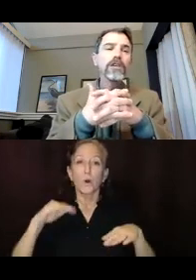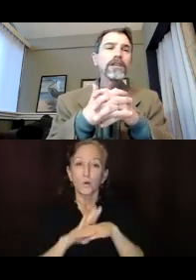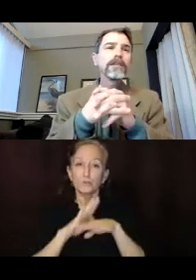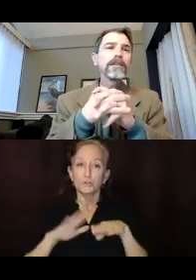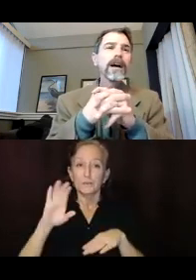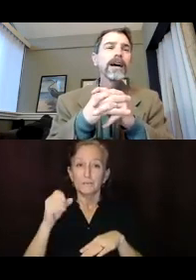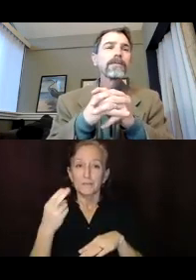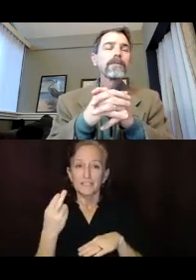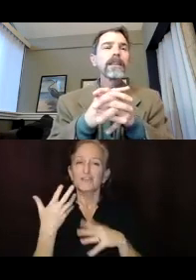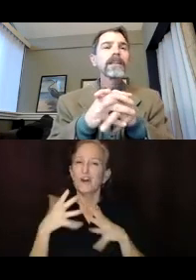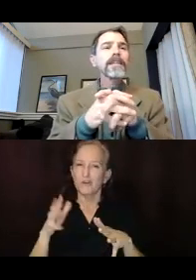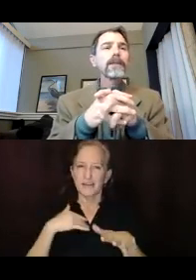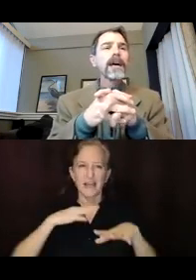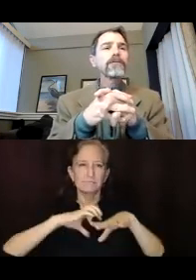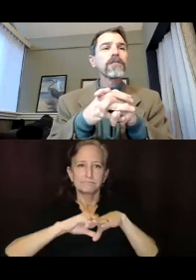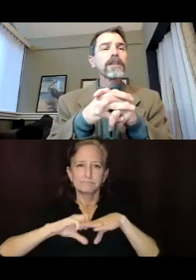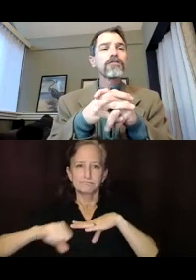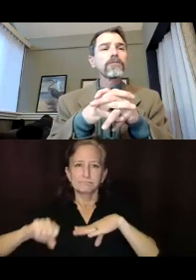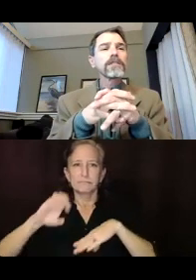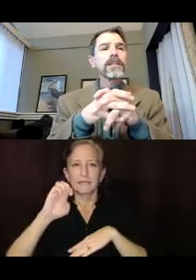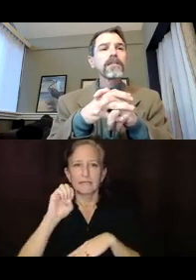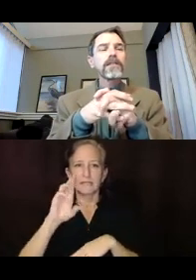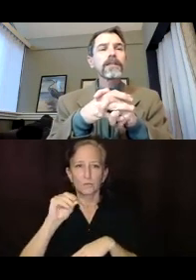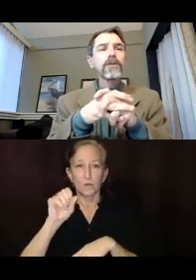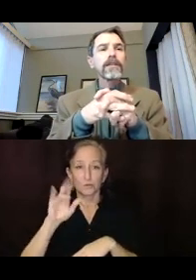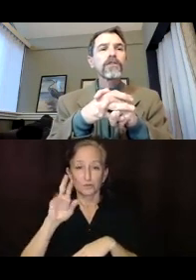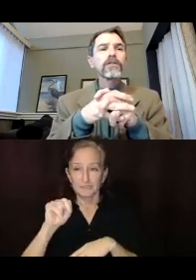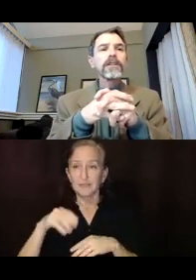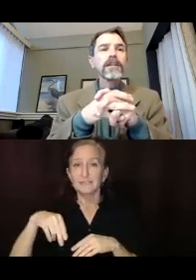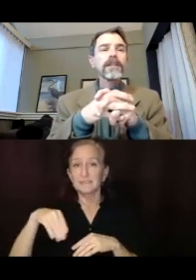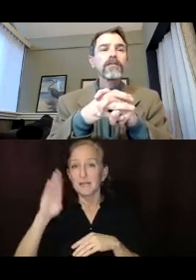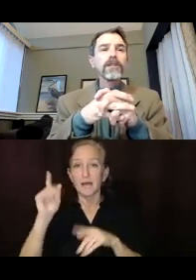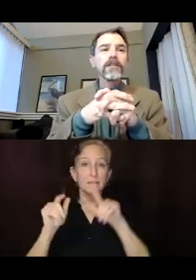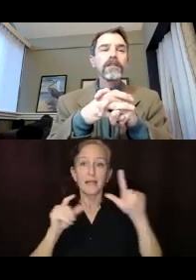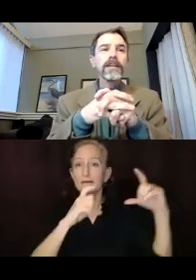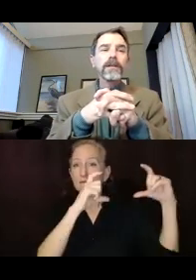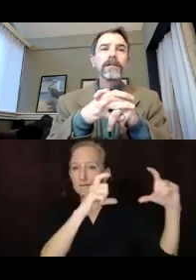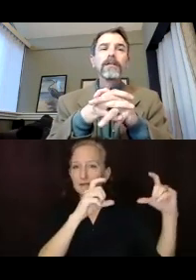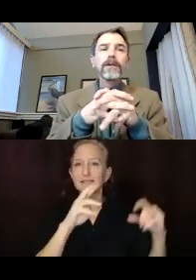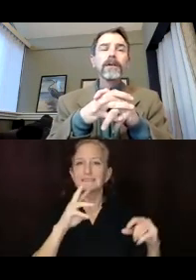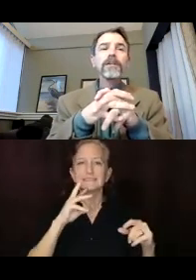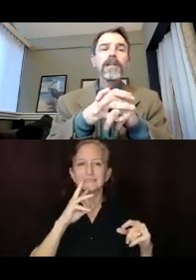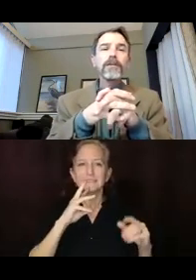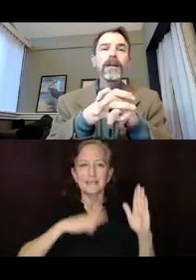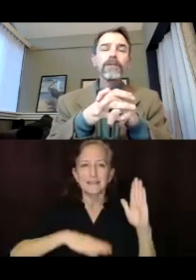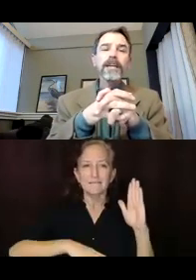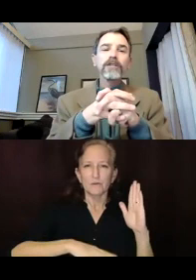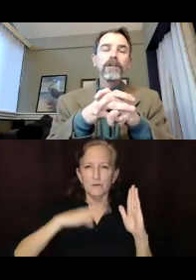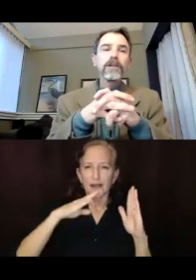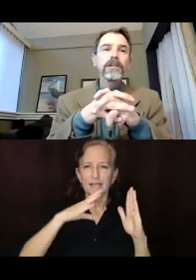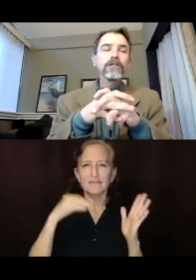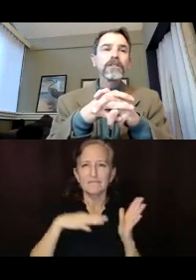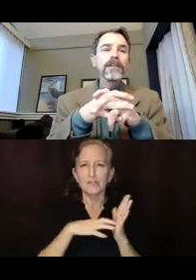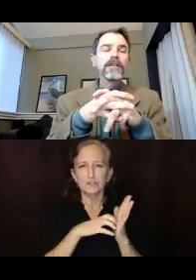erosion. Um, and then in the top left is mentioned that we did a sea level rise vulnerability and consequences assessment, primarily led by the planning